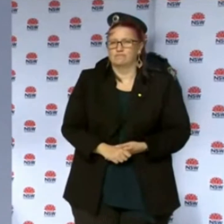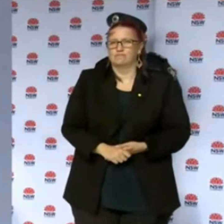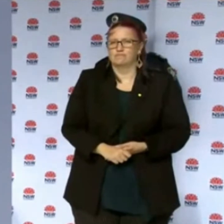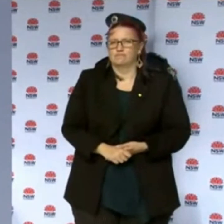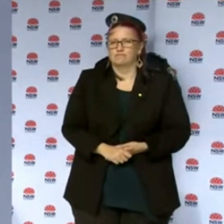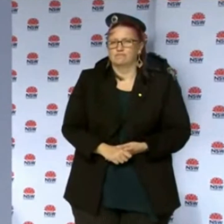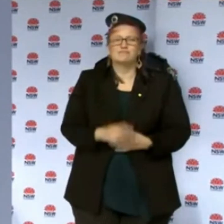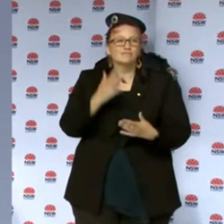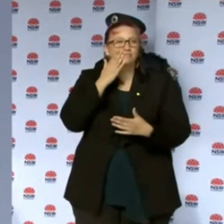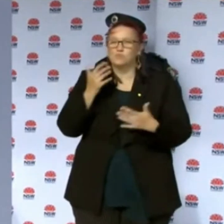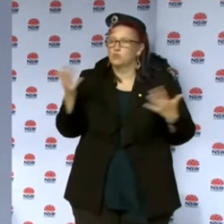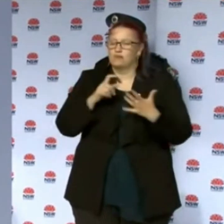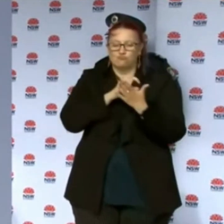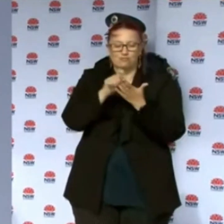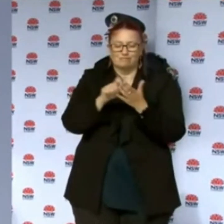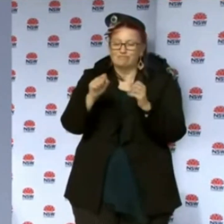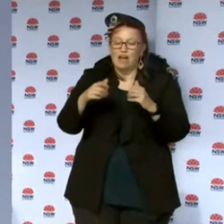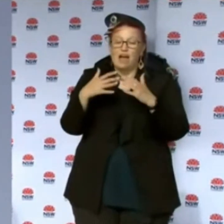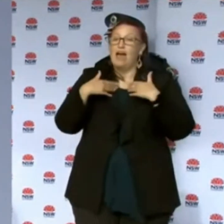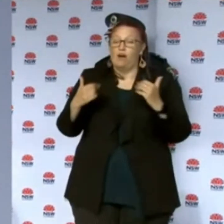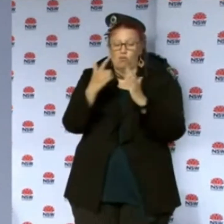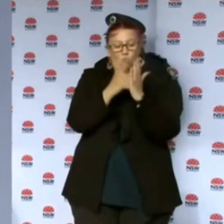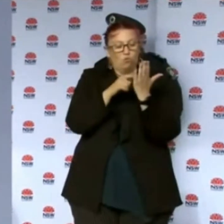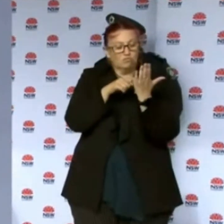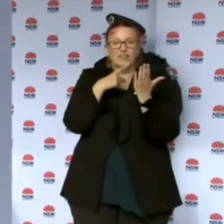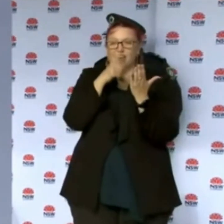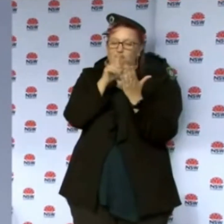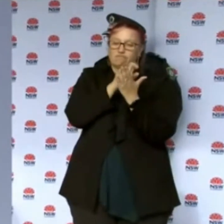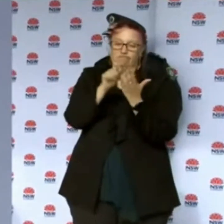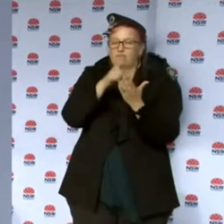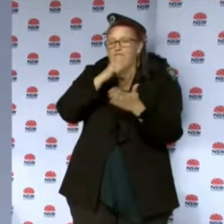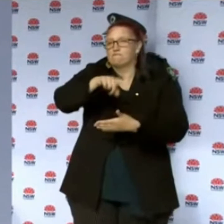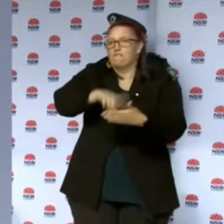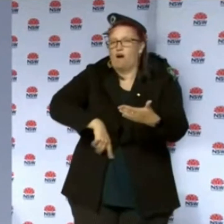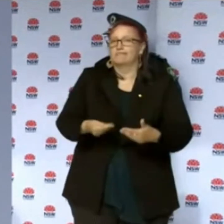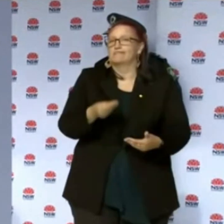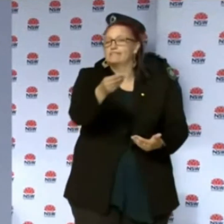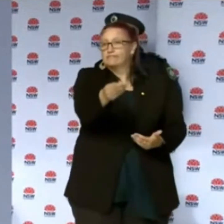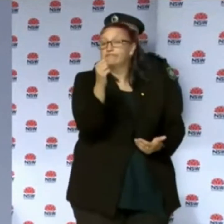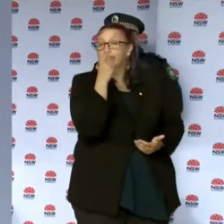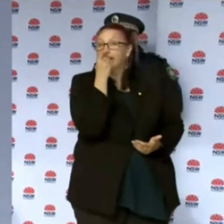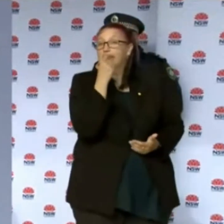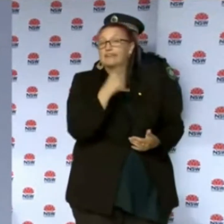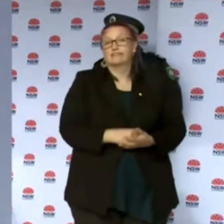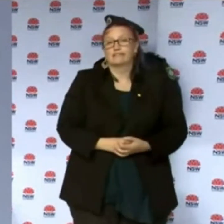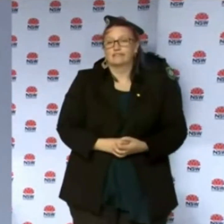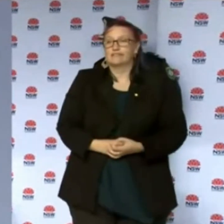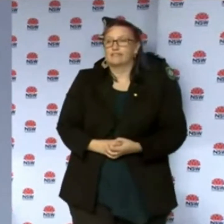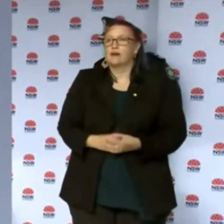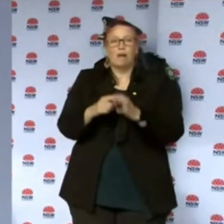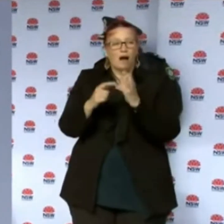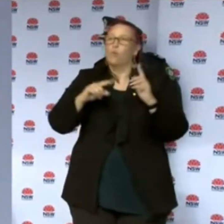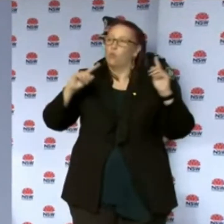Of course, the health orders mean police can find and cause people to have that penalty. But